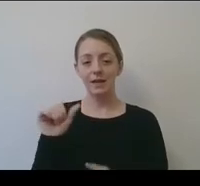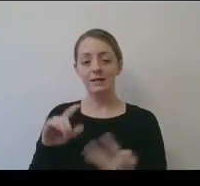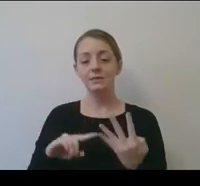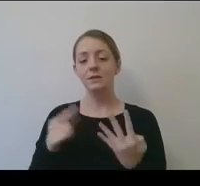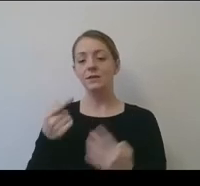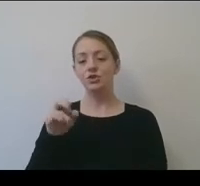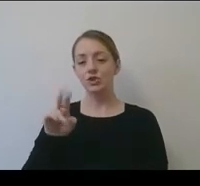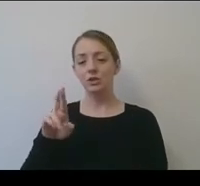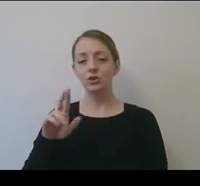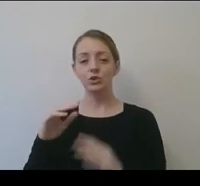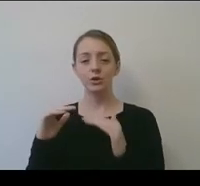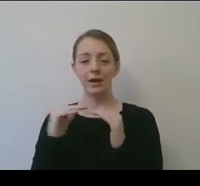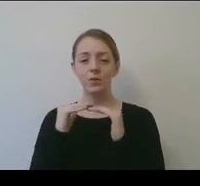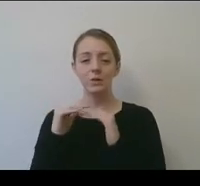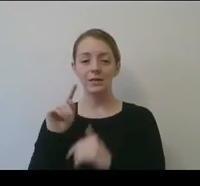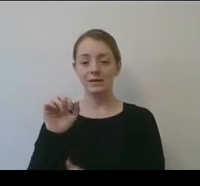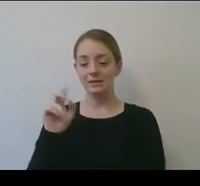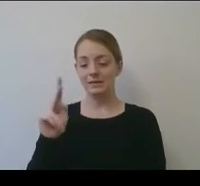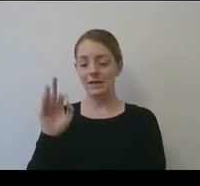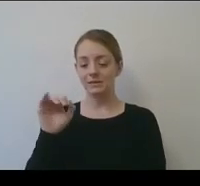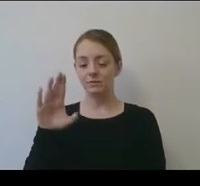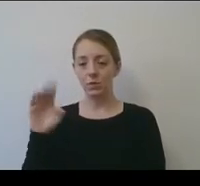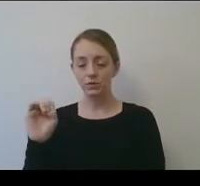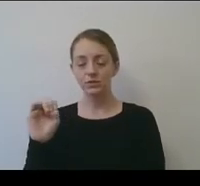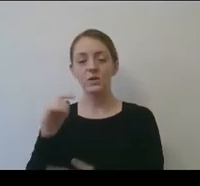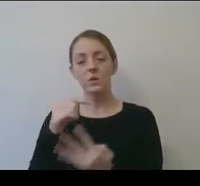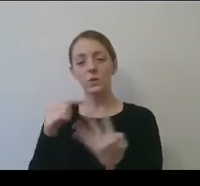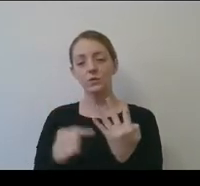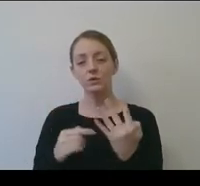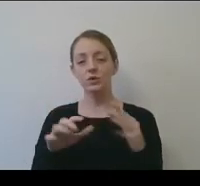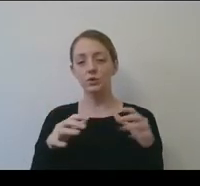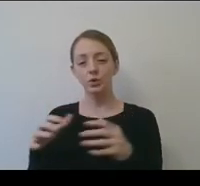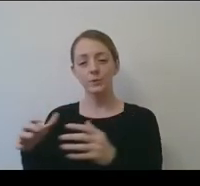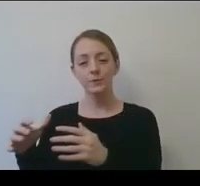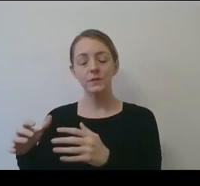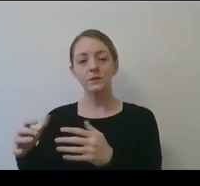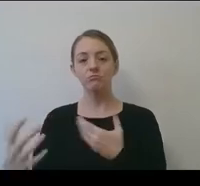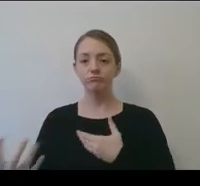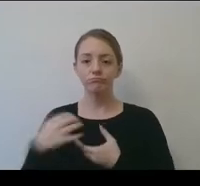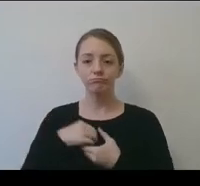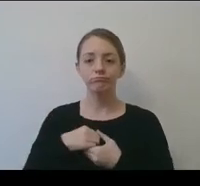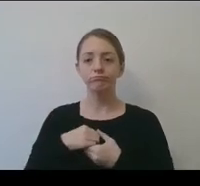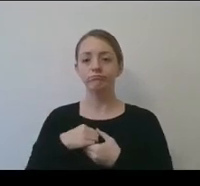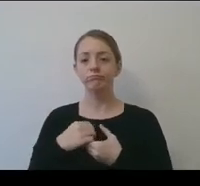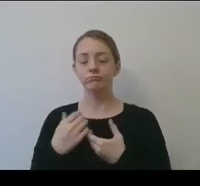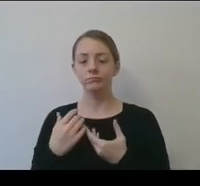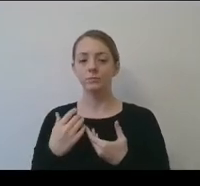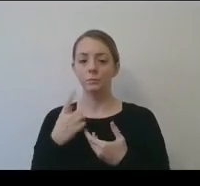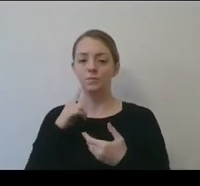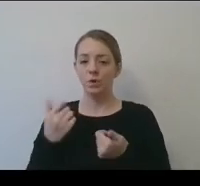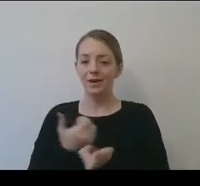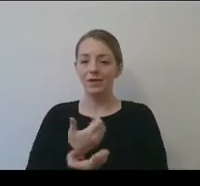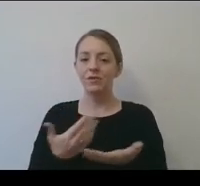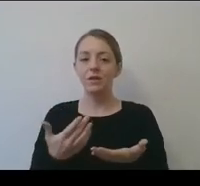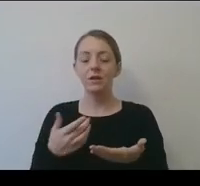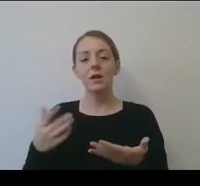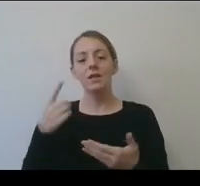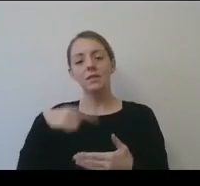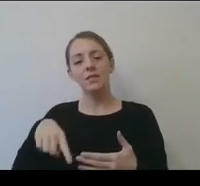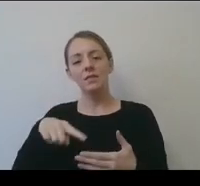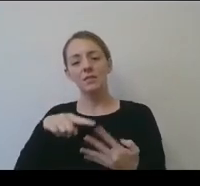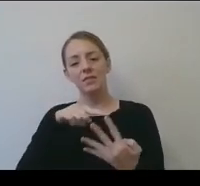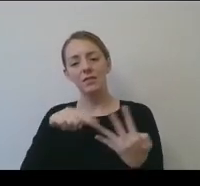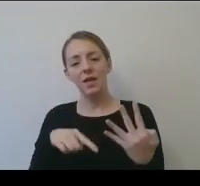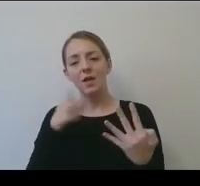Task Force. I would say that those groups are, very engaged, very involved in all of this, and will be at the table, not only looking at this across